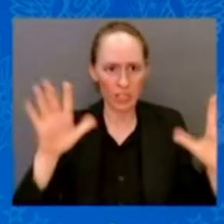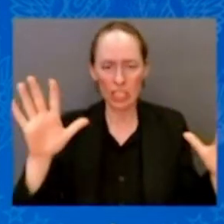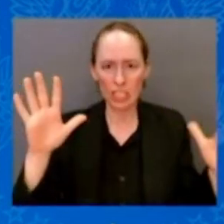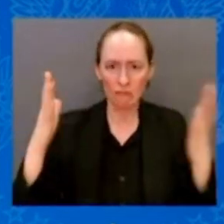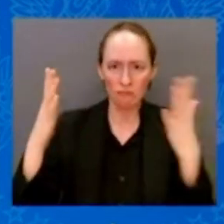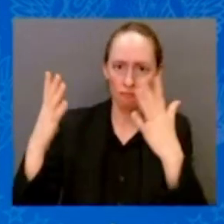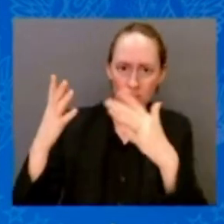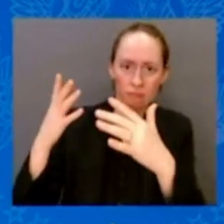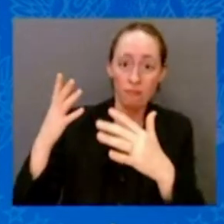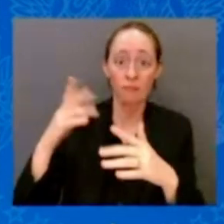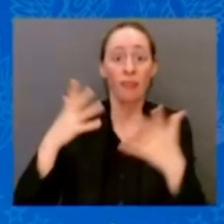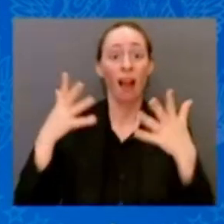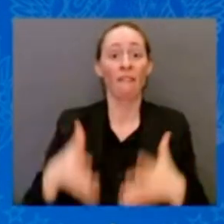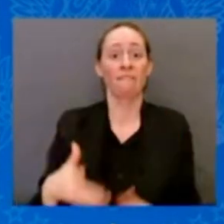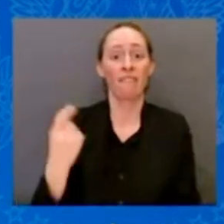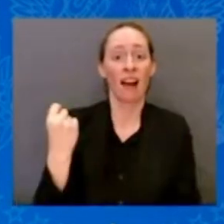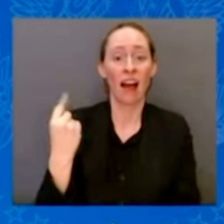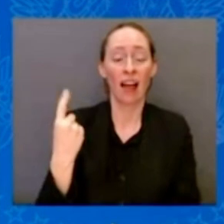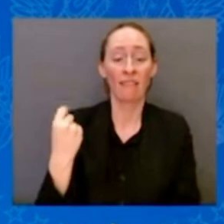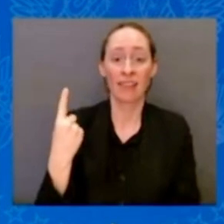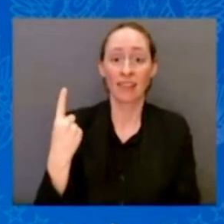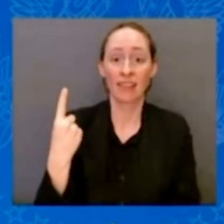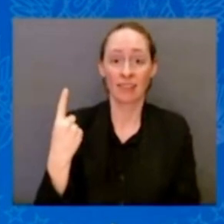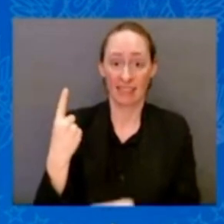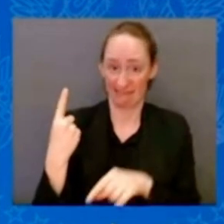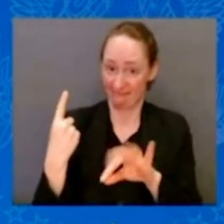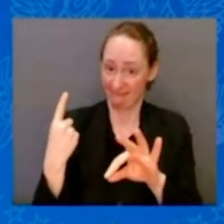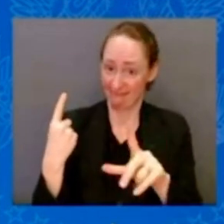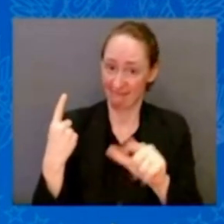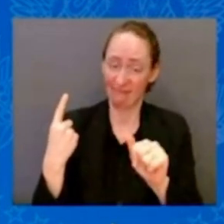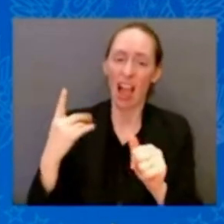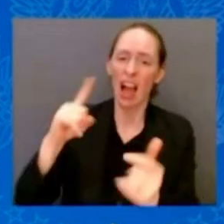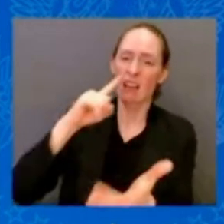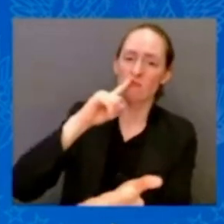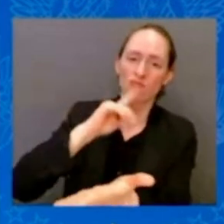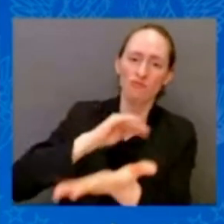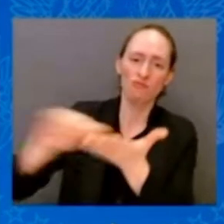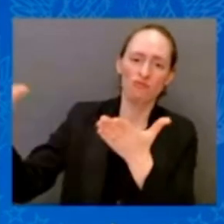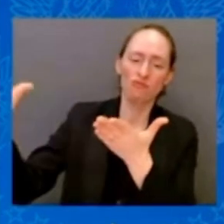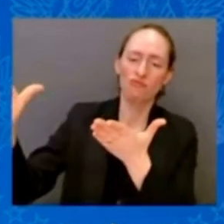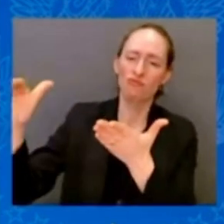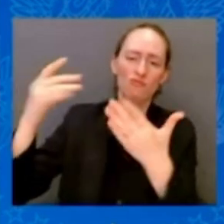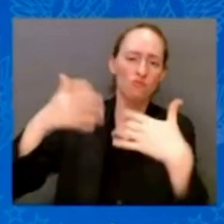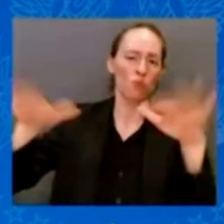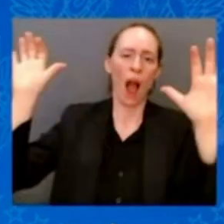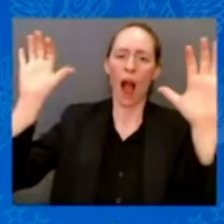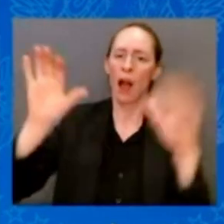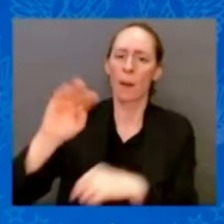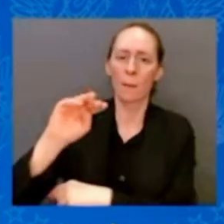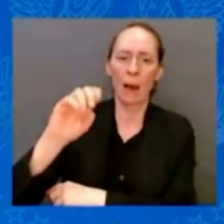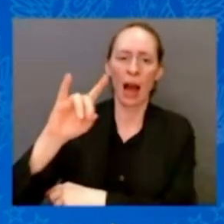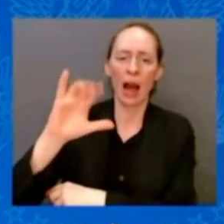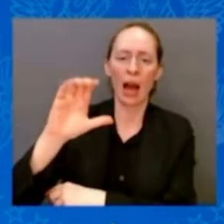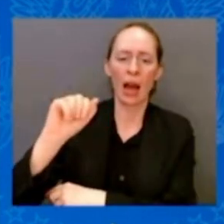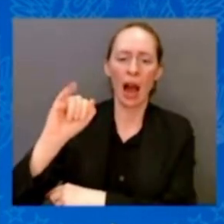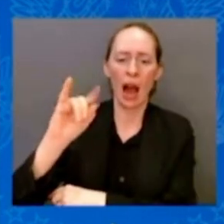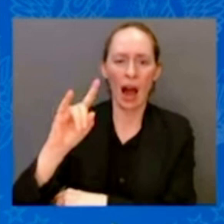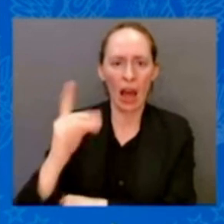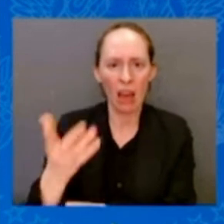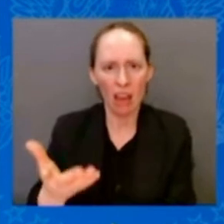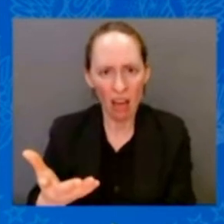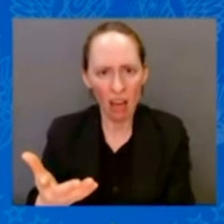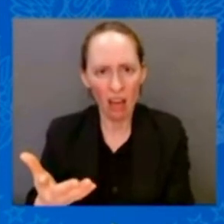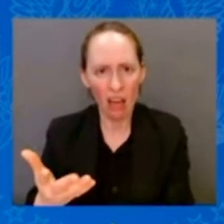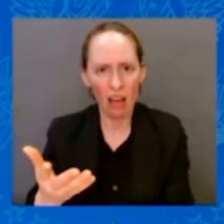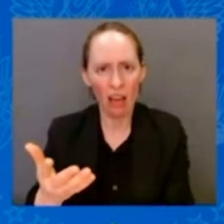Florida, said, no, no. We don't want Medicaid. No, I'm serious. Over 1.1 million people in